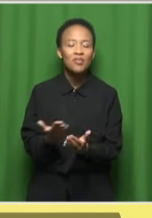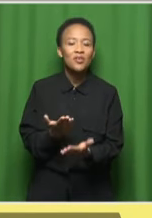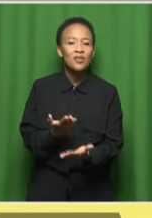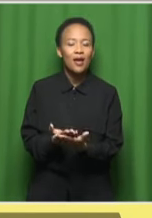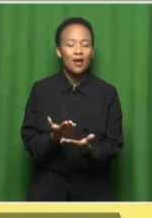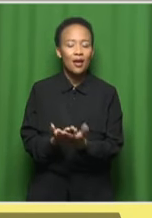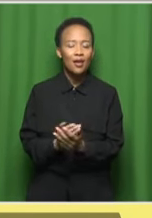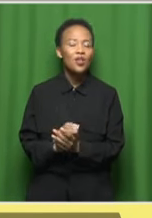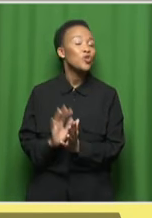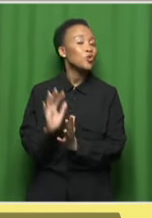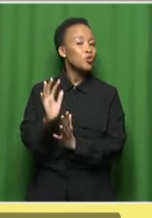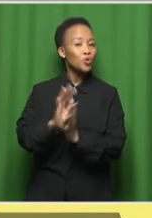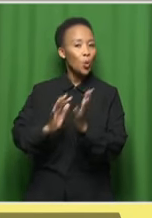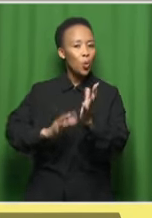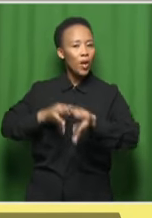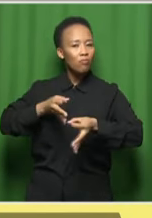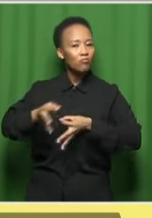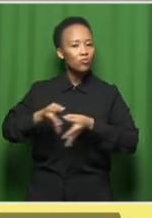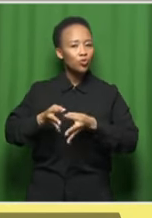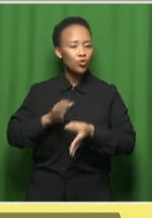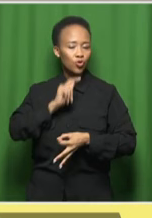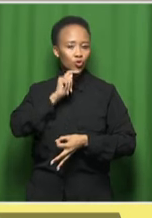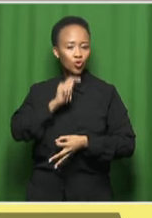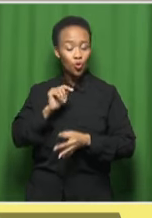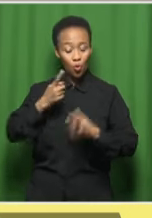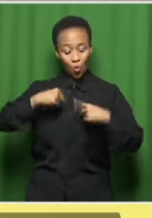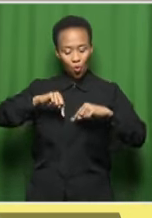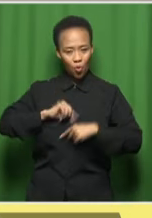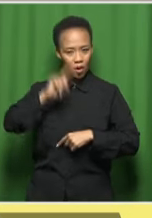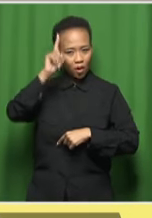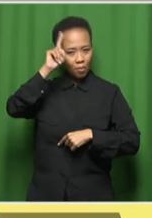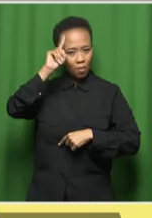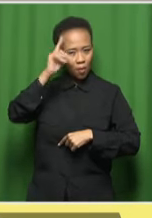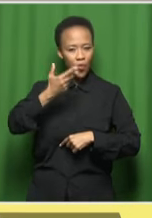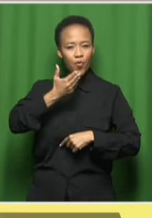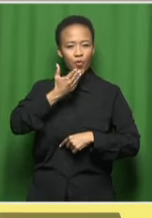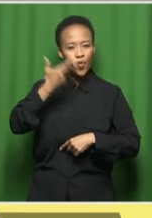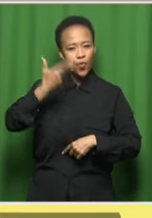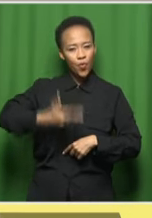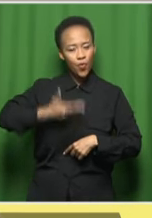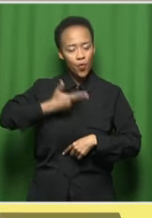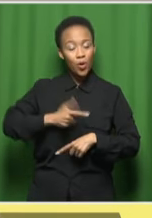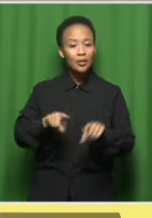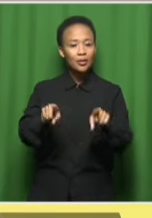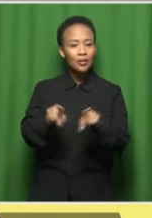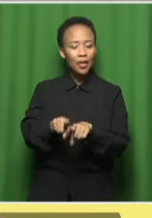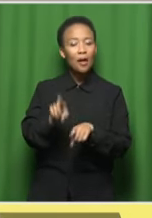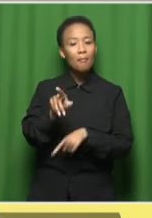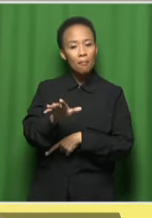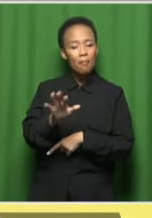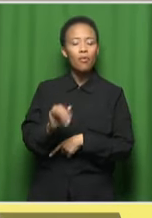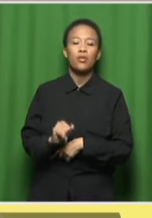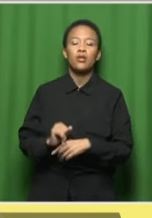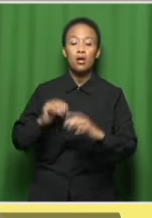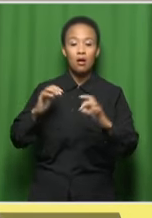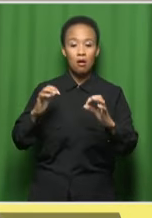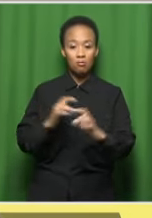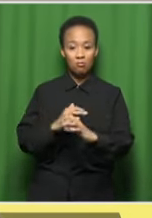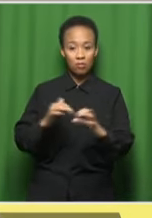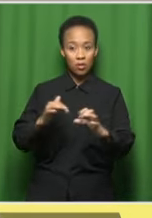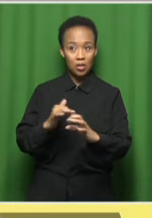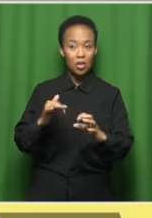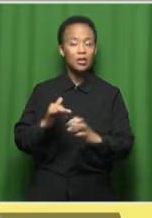sell the story of who we are as black people. And also to sell the idea that jazz music is not Sunday music,